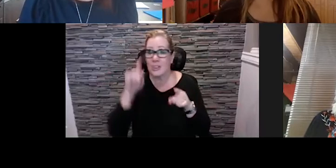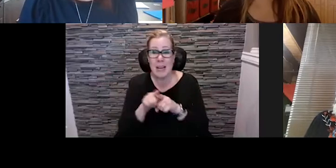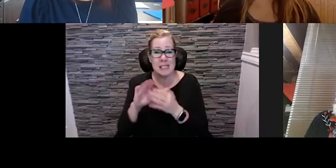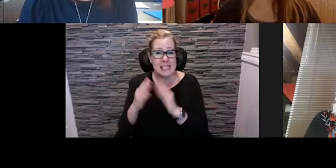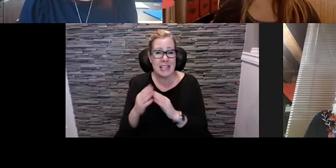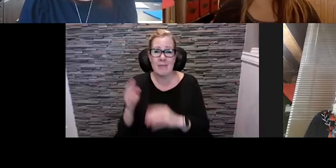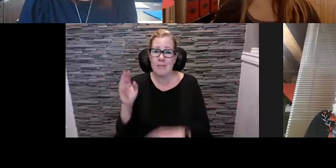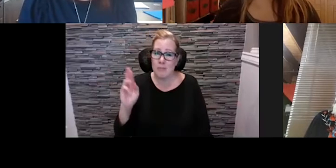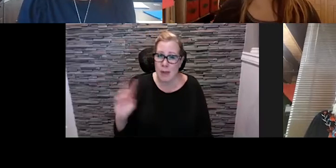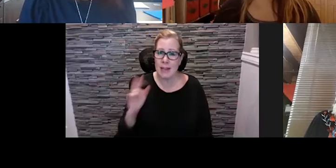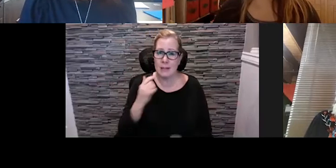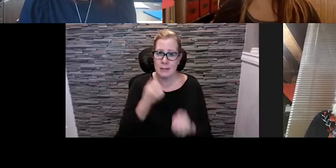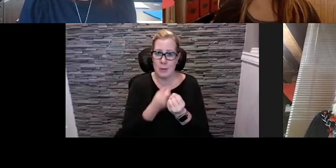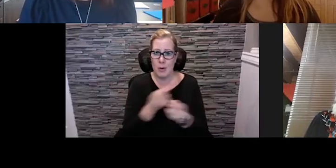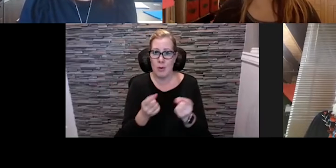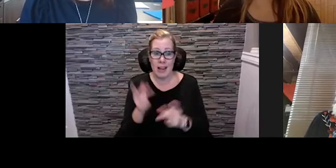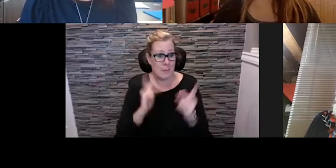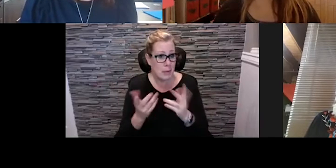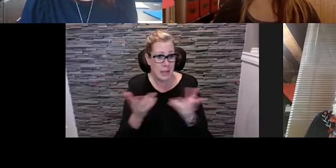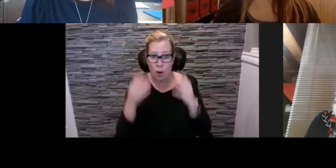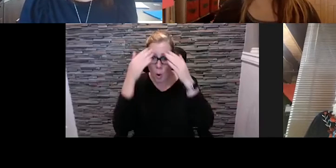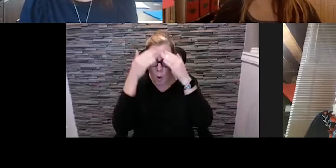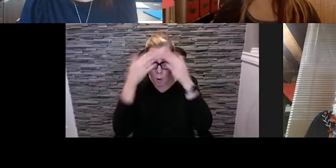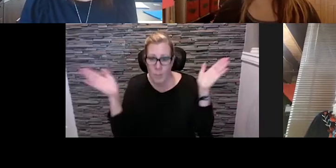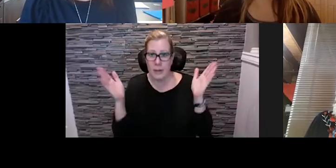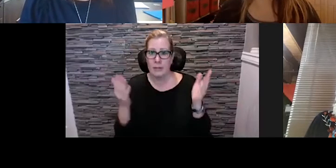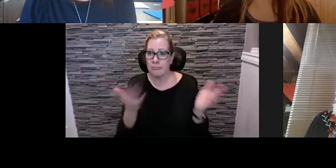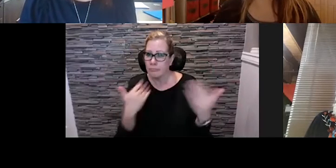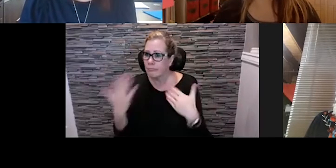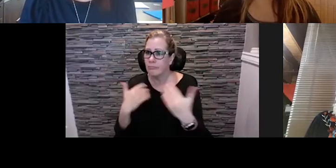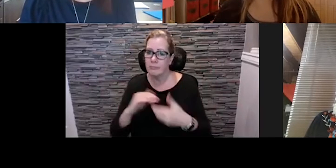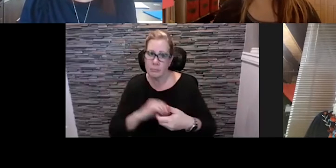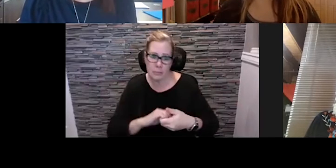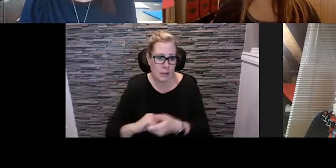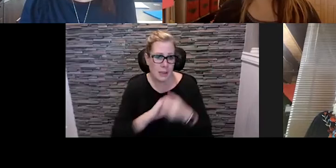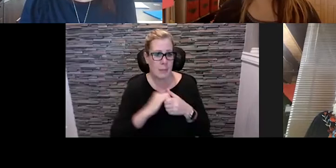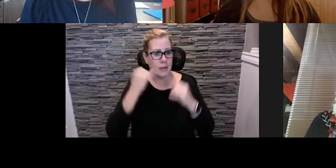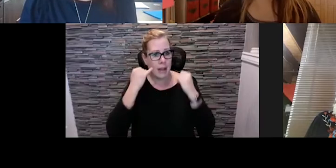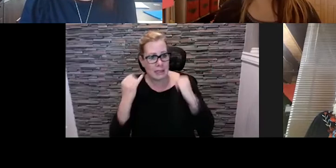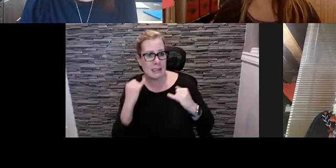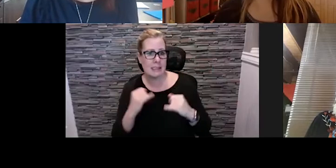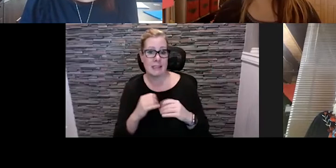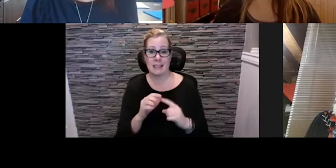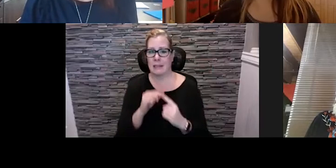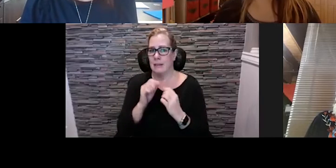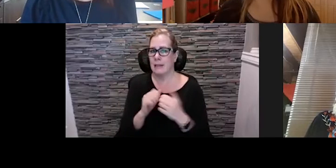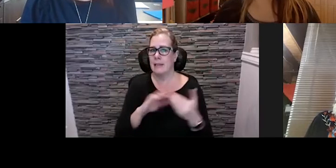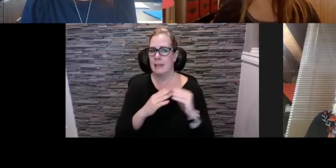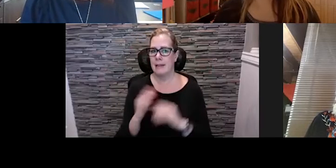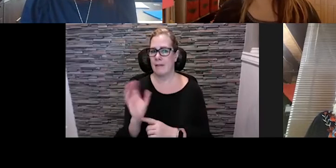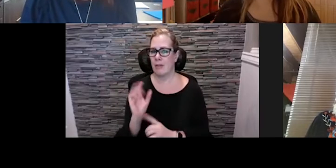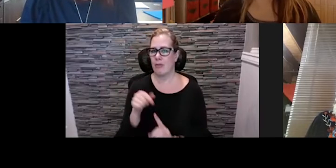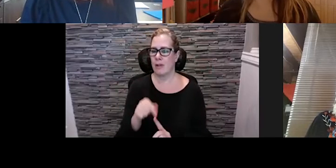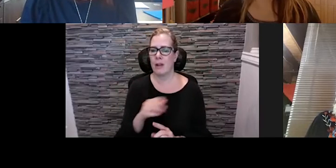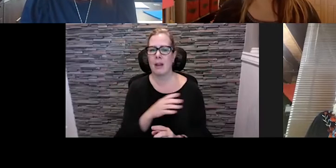people in place right now that are open to finding collaborative solutions, especially with the city of Calgary and heads of organizations